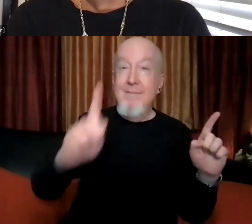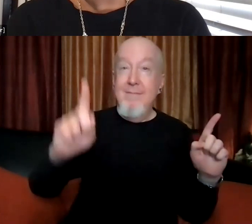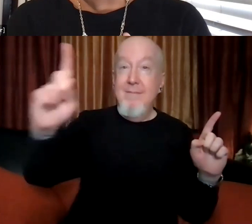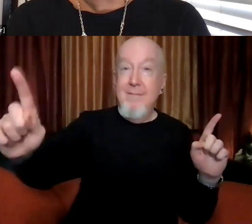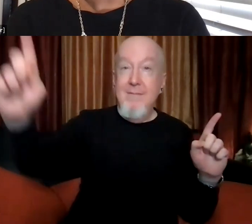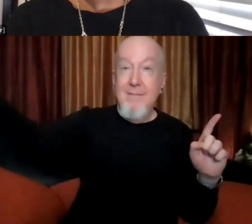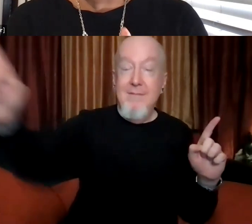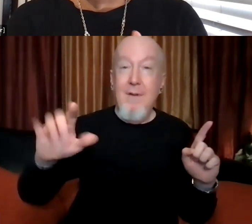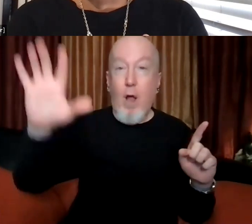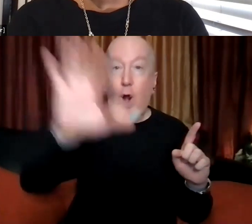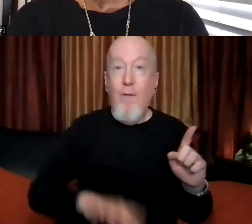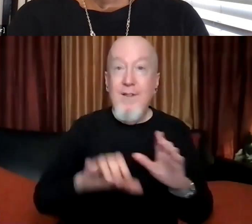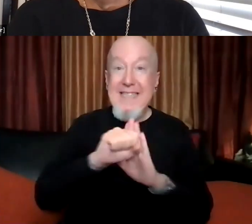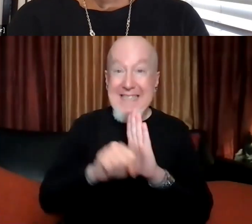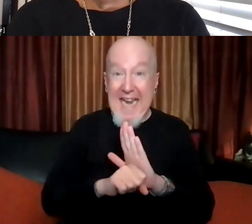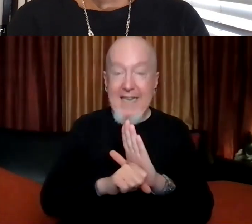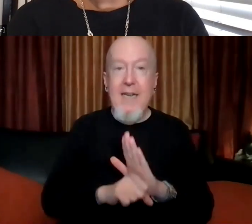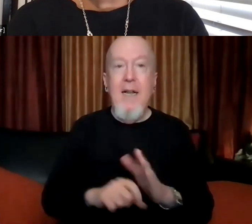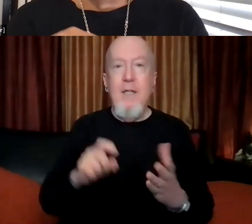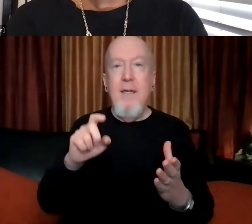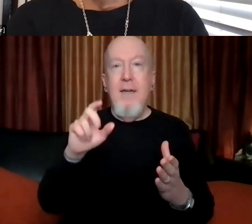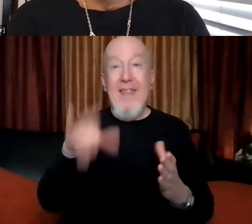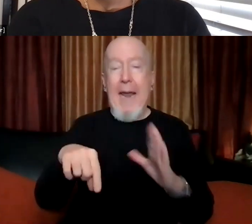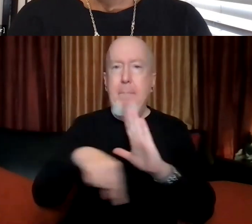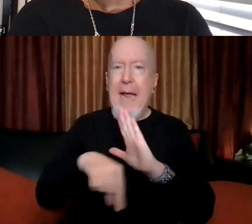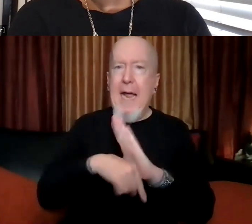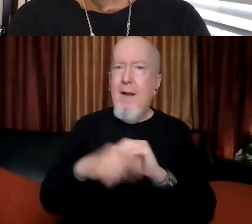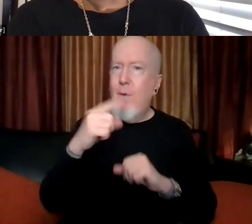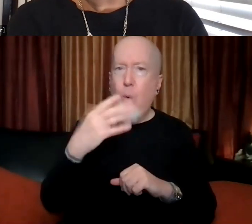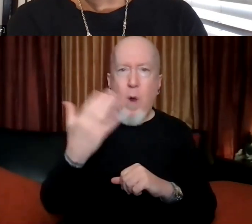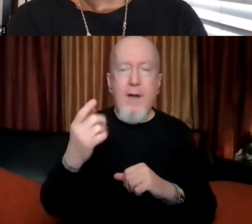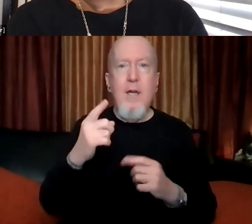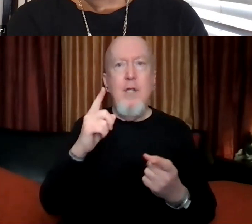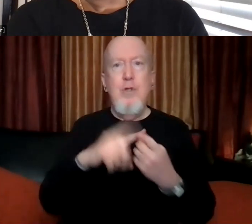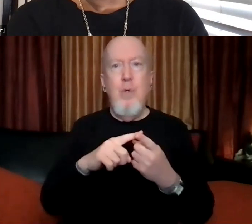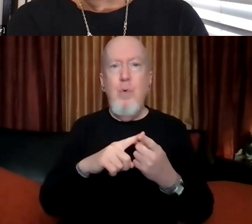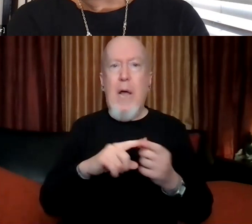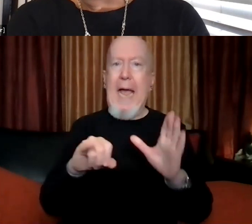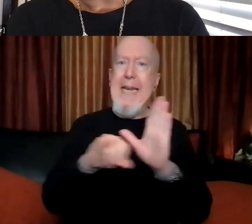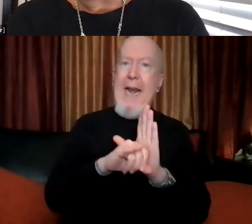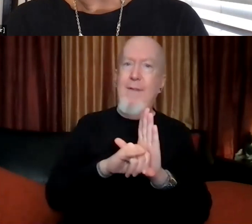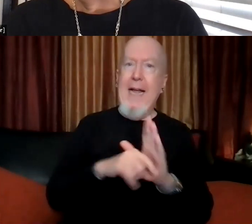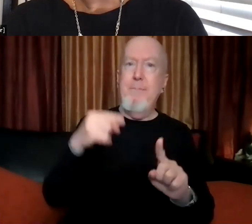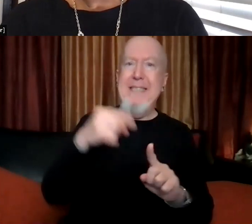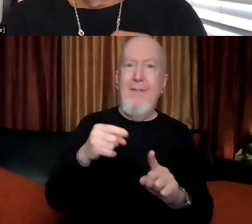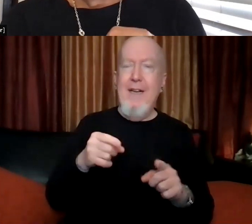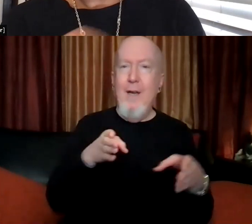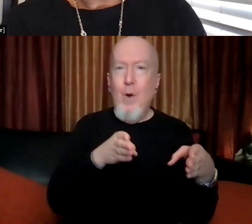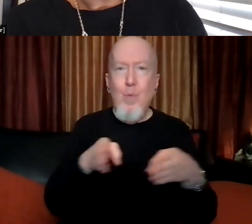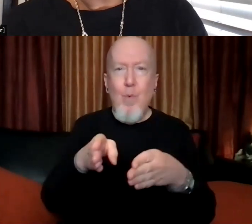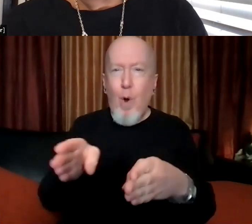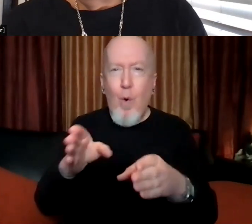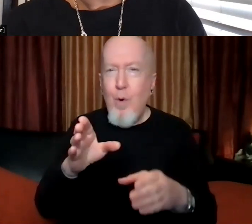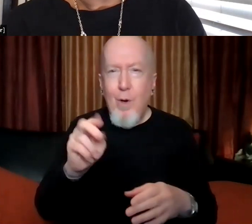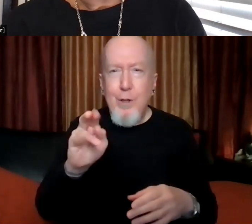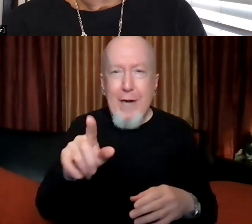acknowledged, right, the, um, particular road or trail that's escaping me. I'm not remembering the name of it. Do